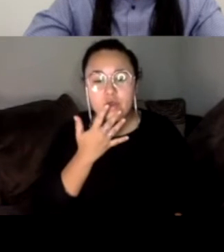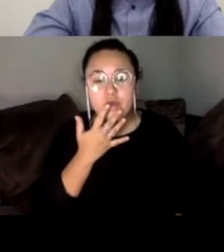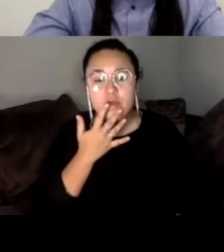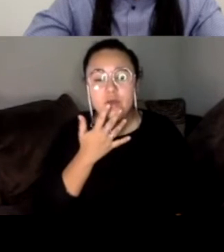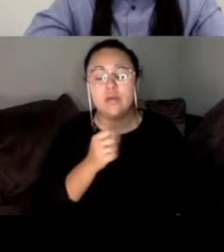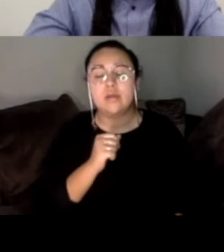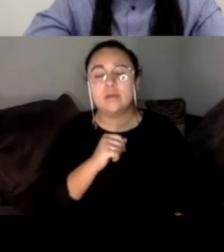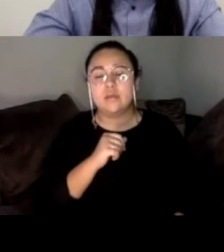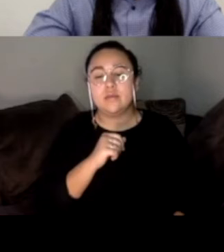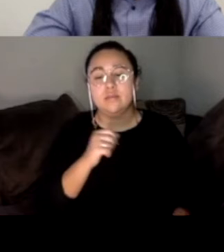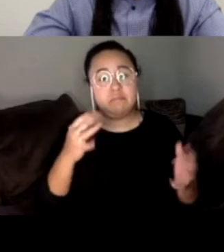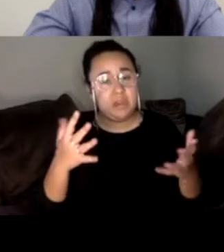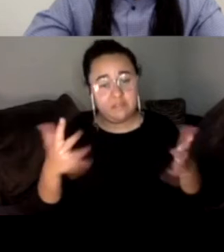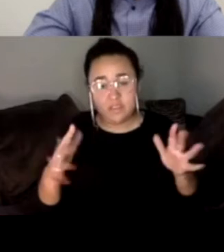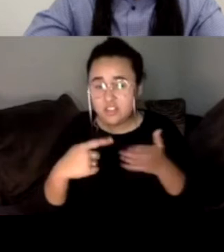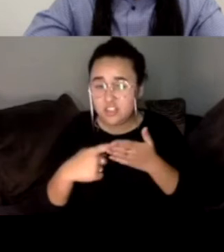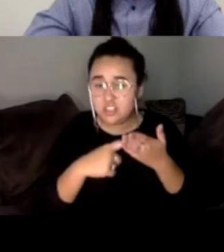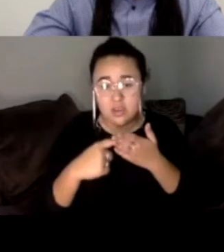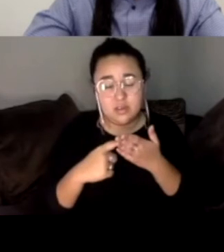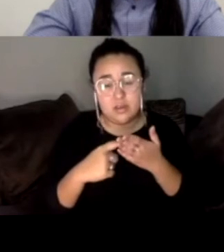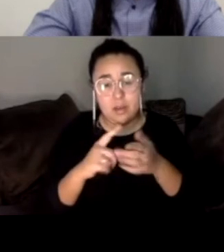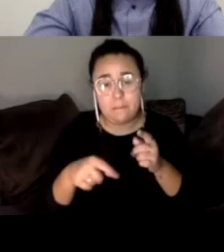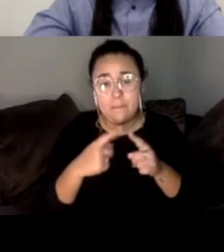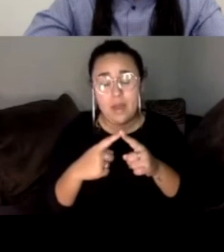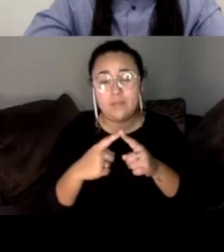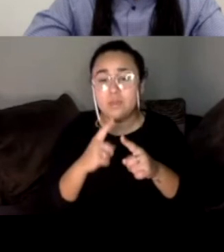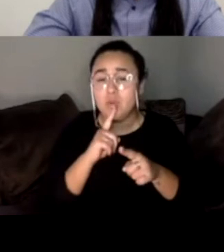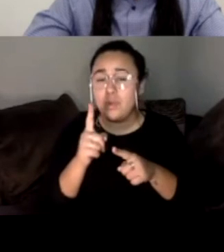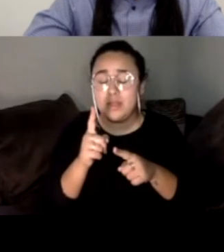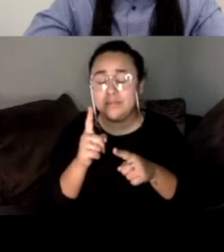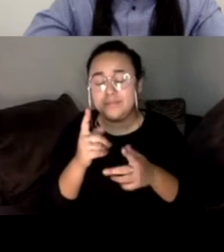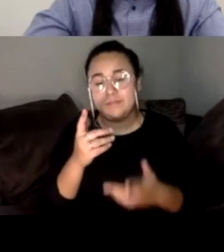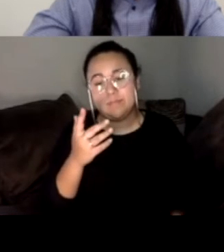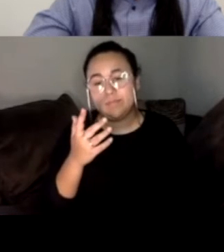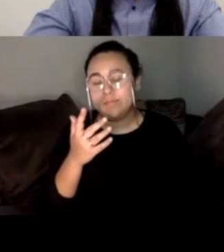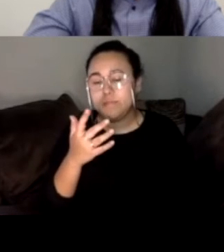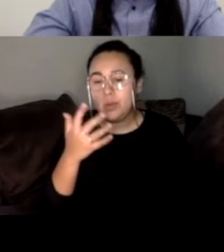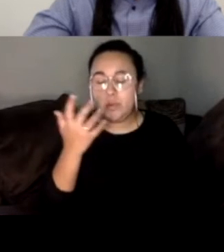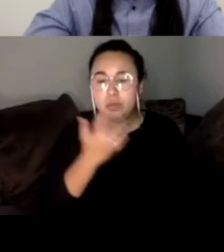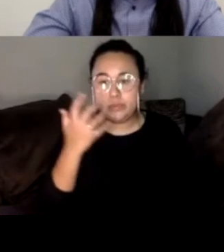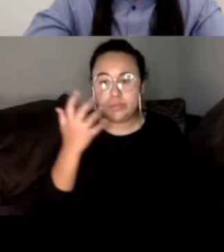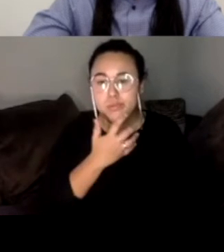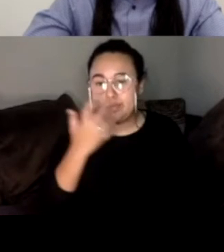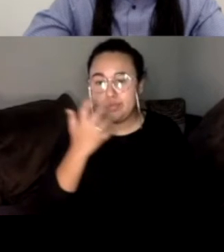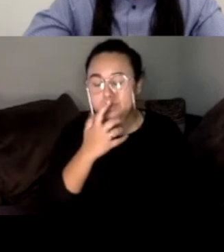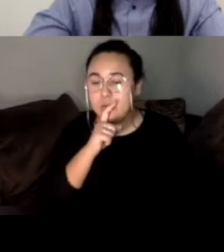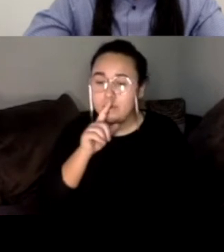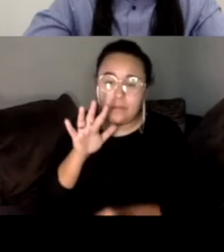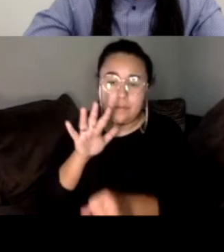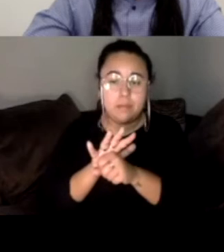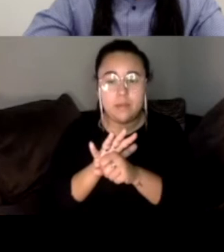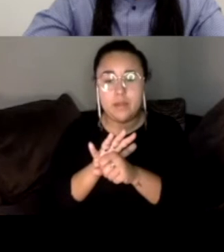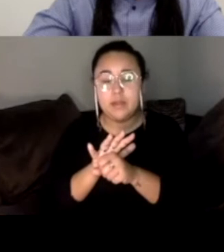been talked about, um, the really profound, um, uh, uh, commitment to